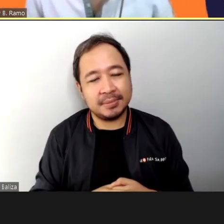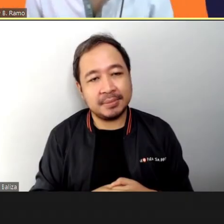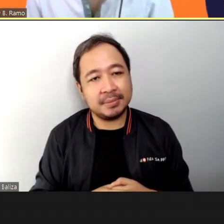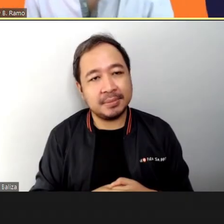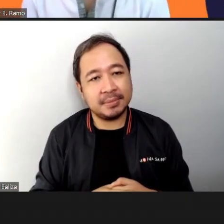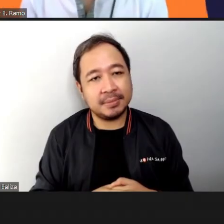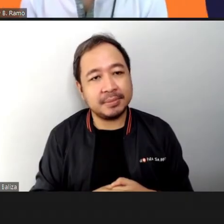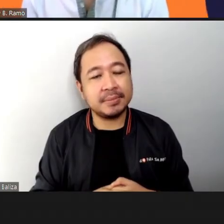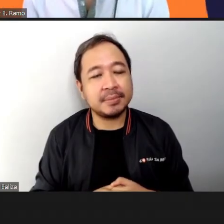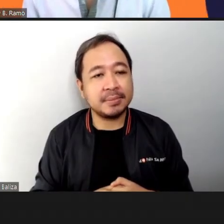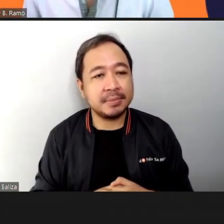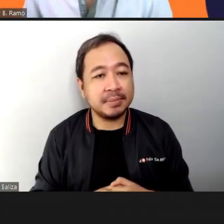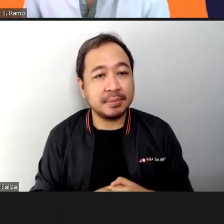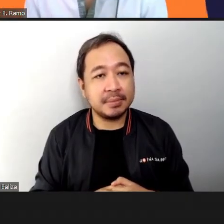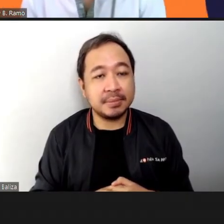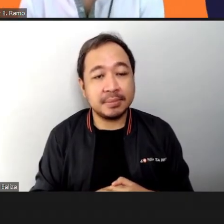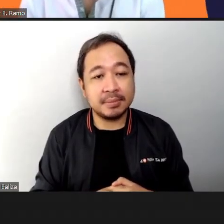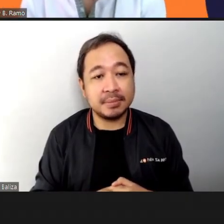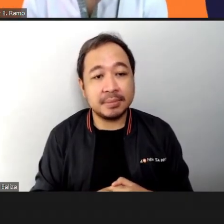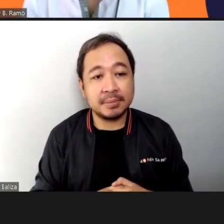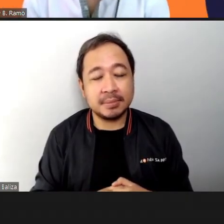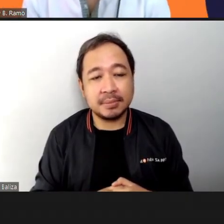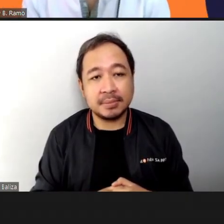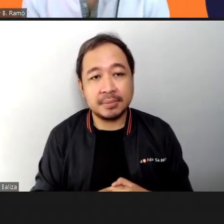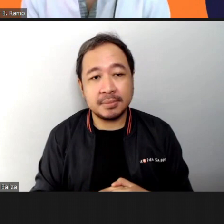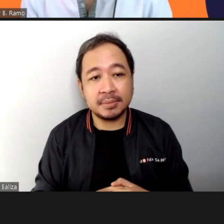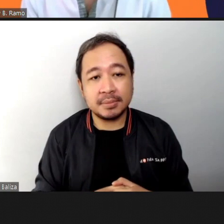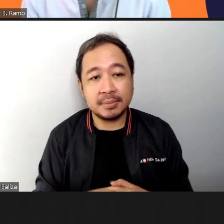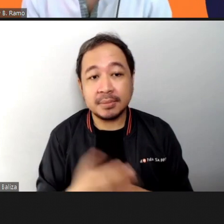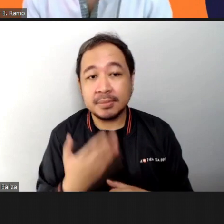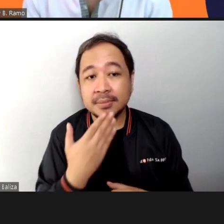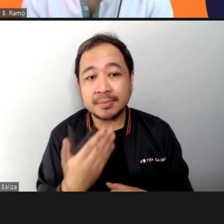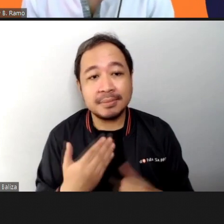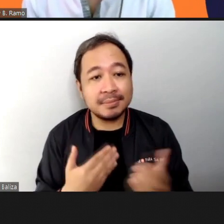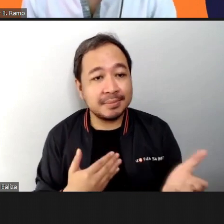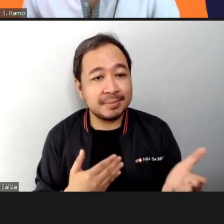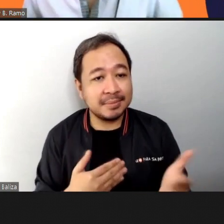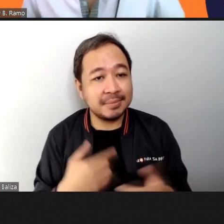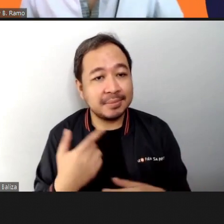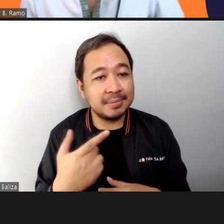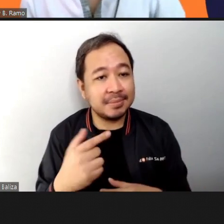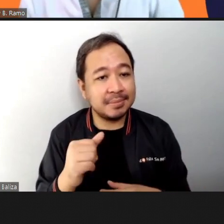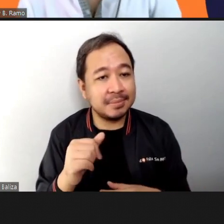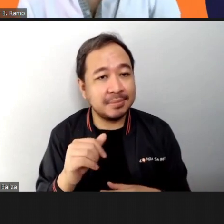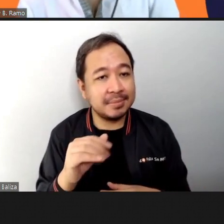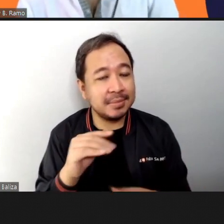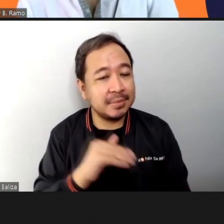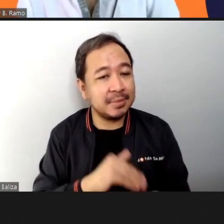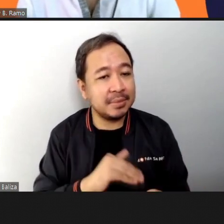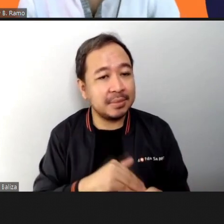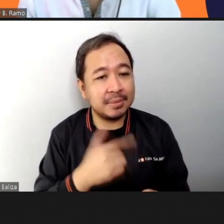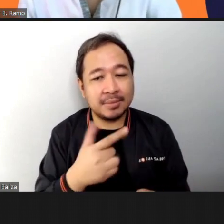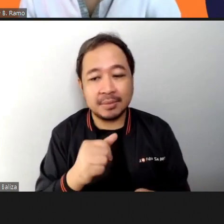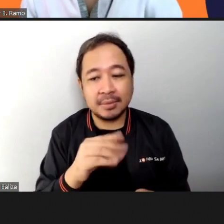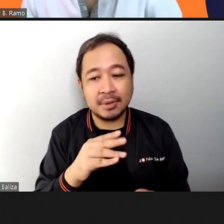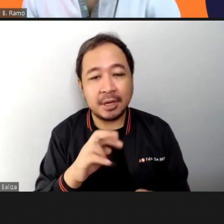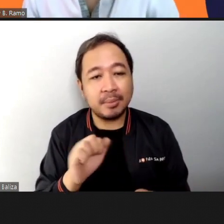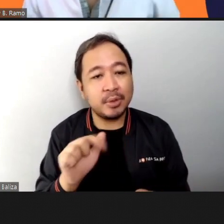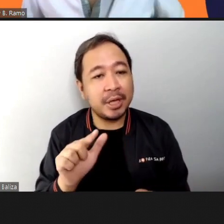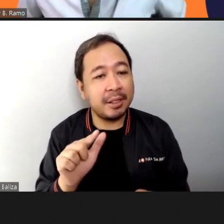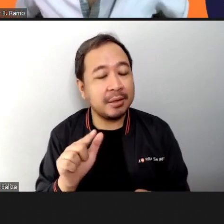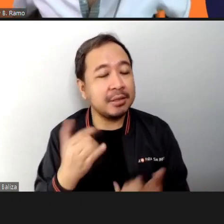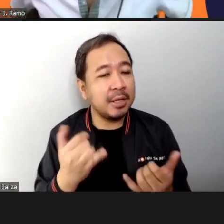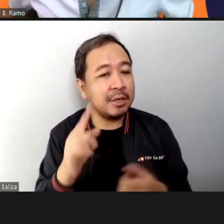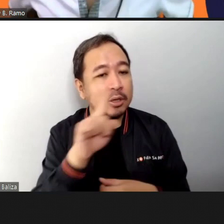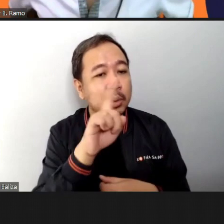thank you so we have Mr. Gio again you're back doctor so this question